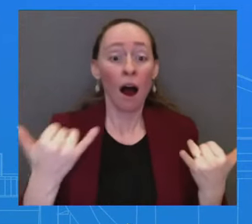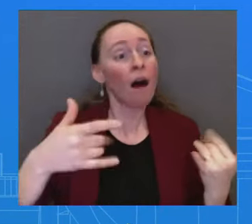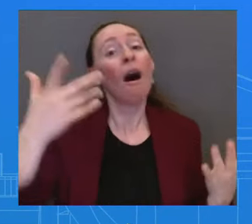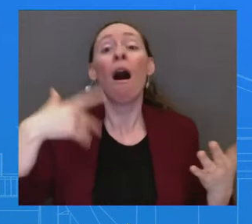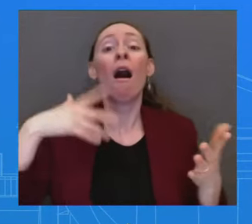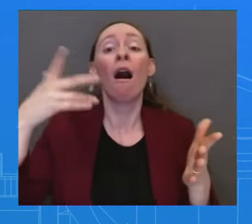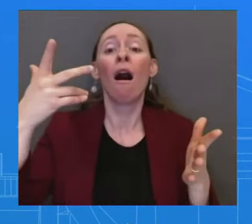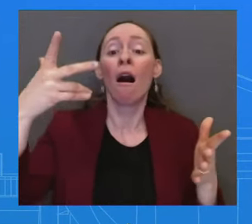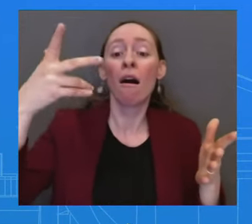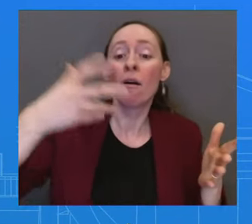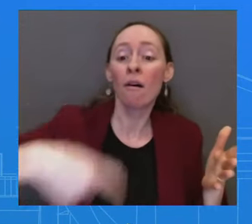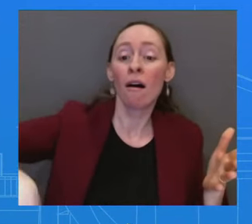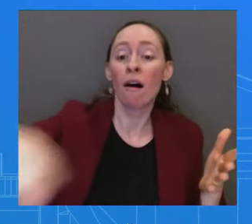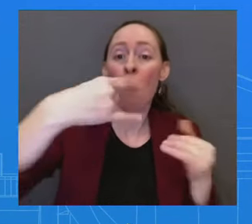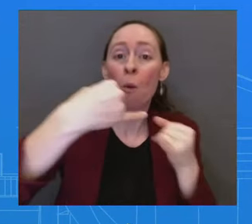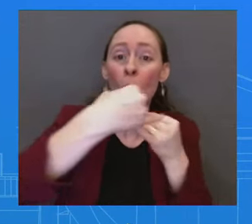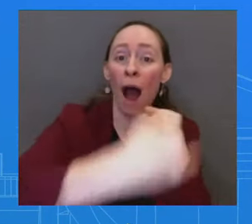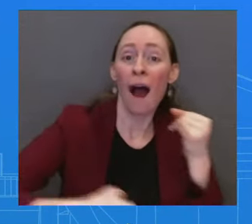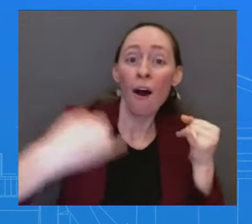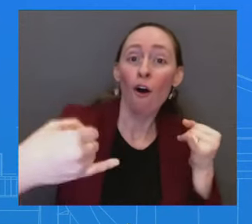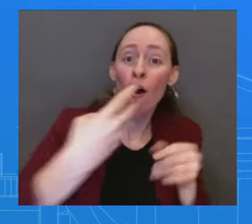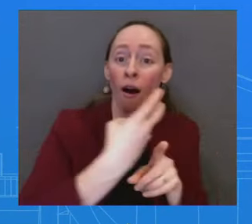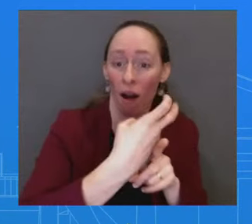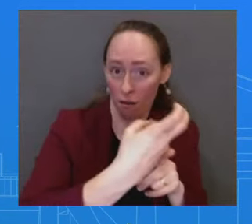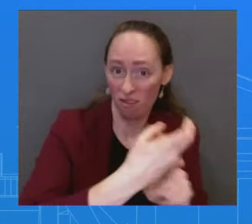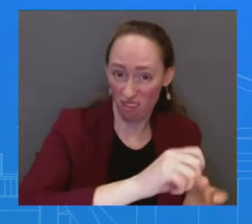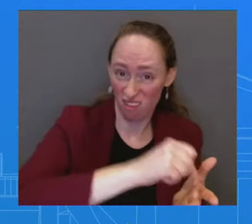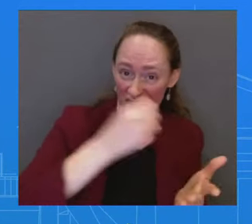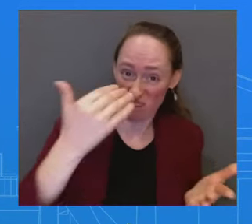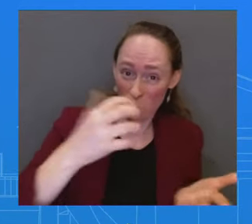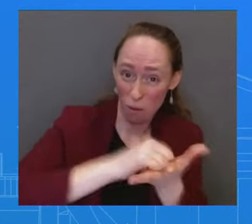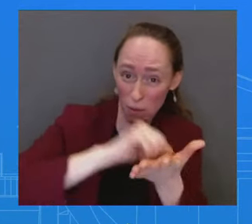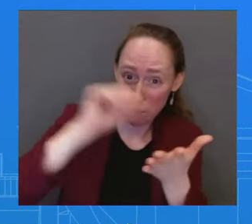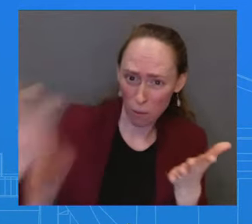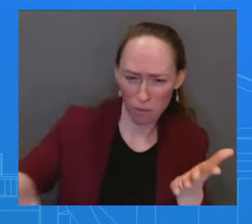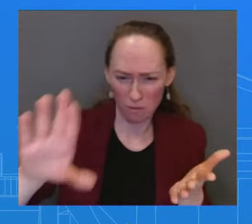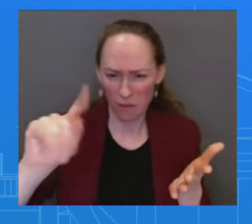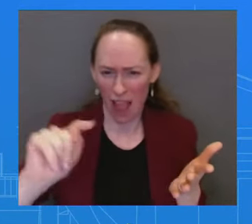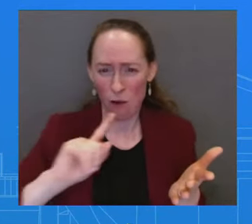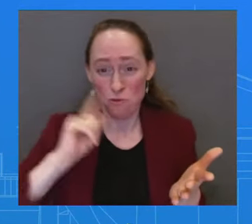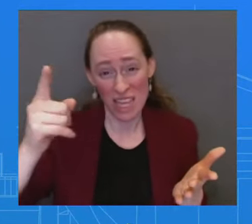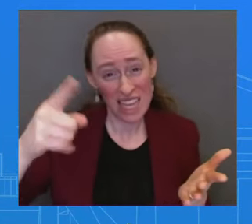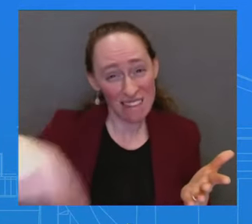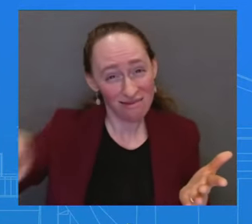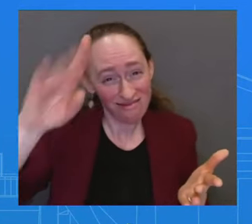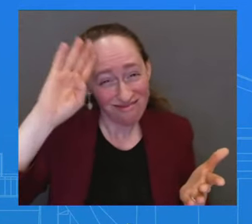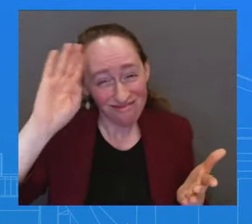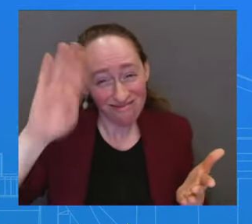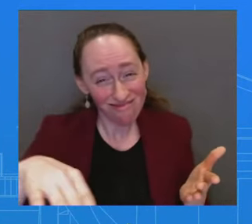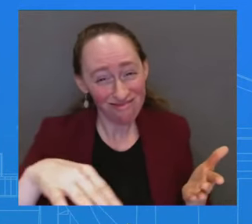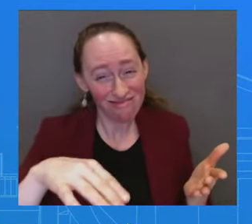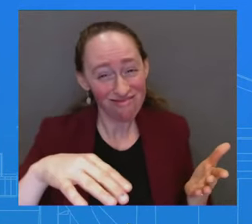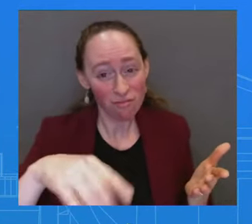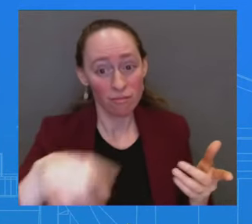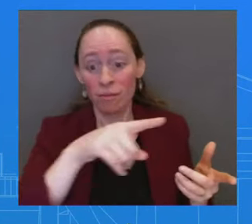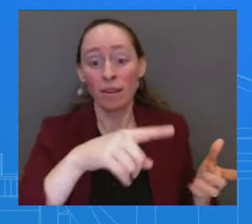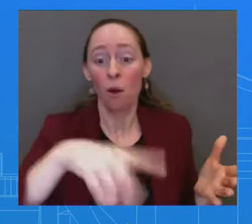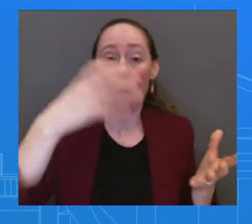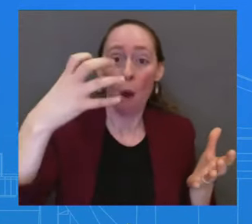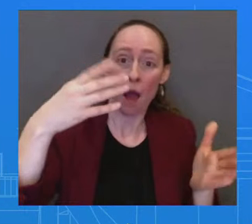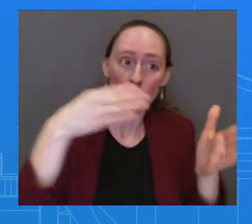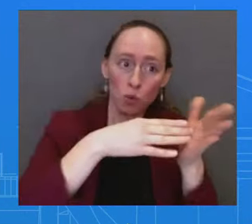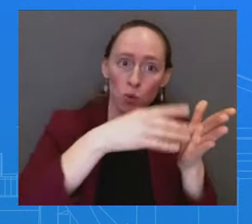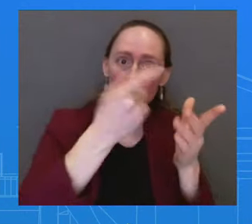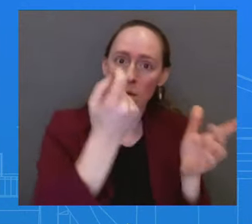them out. And you guys just sued three and one to remove it. On behalf of the Border Patrol who needed